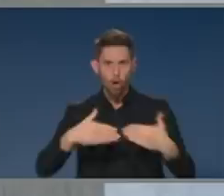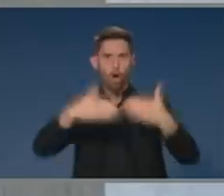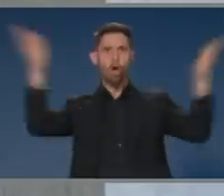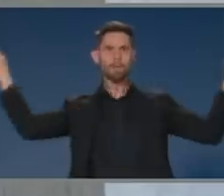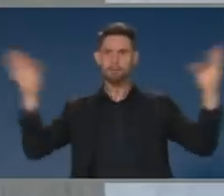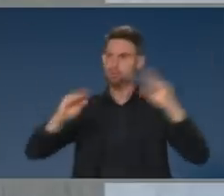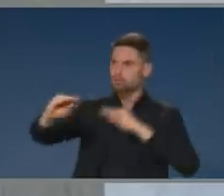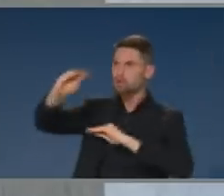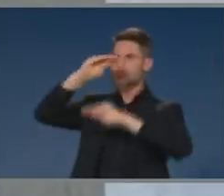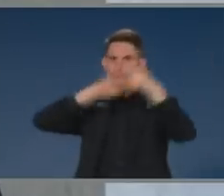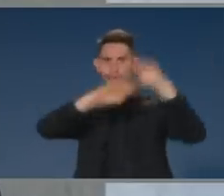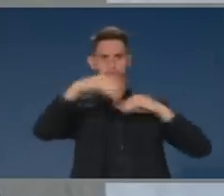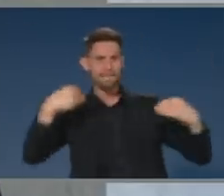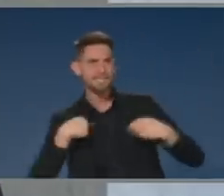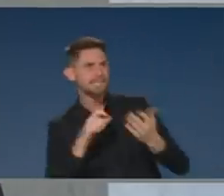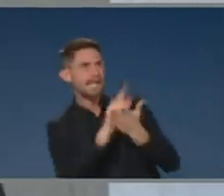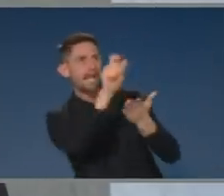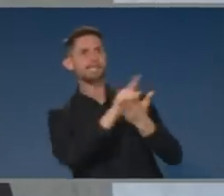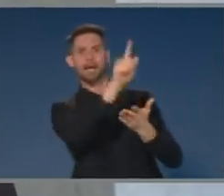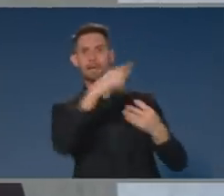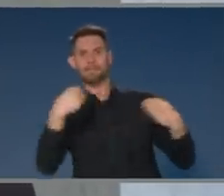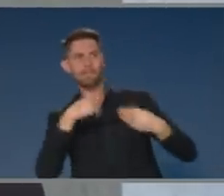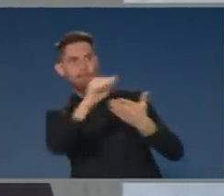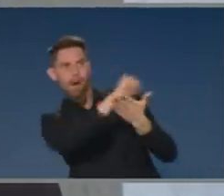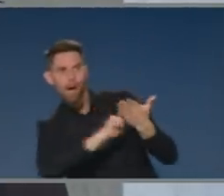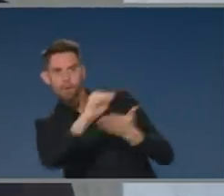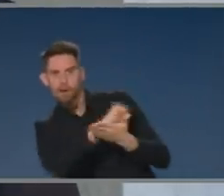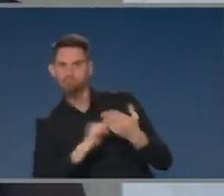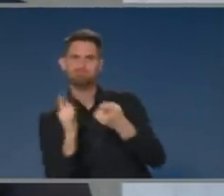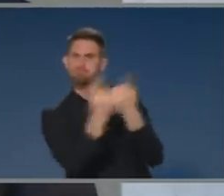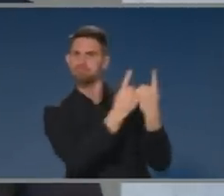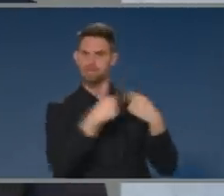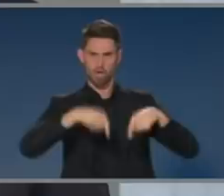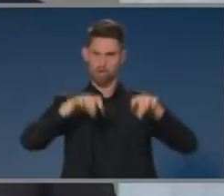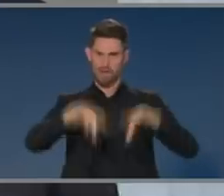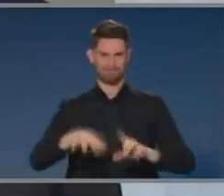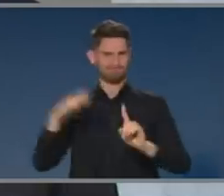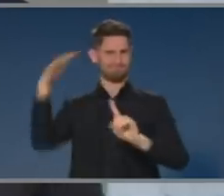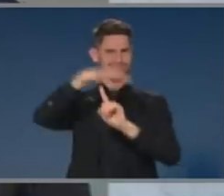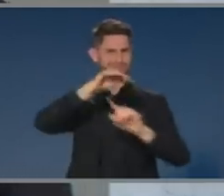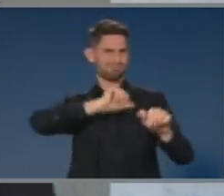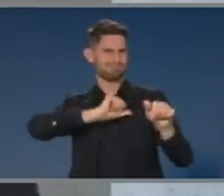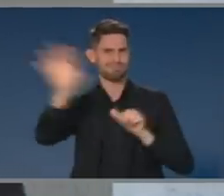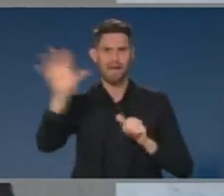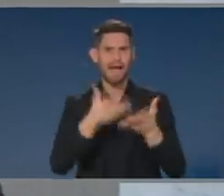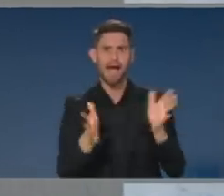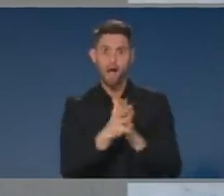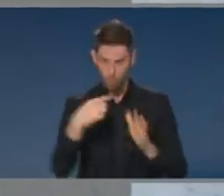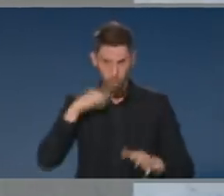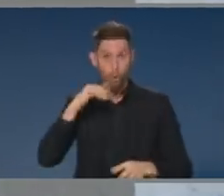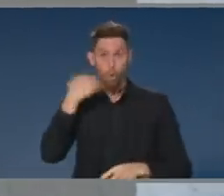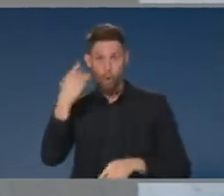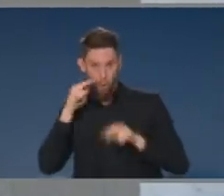This is how we've always succeeded in the past. And Australia will continue to look to its prosperity, both here at home and overseas,